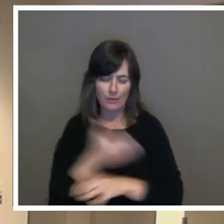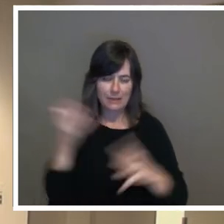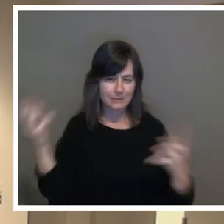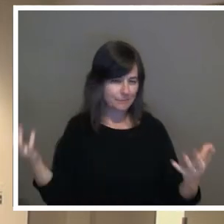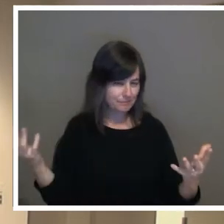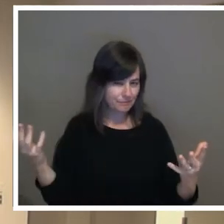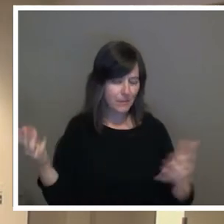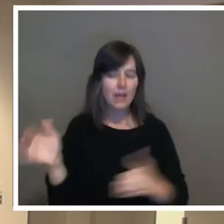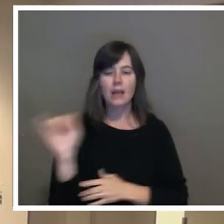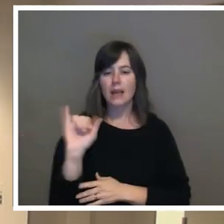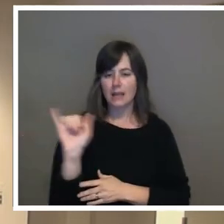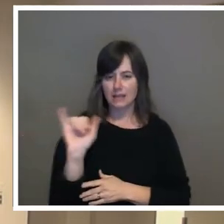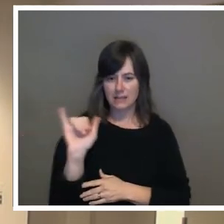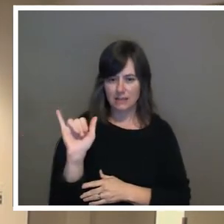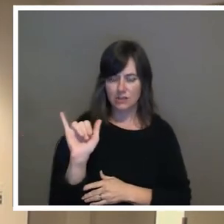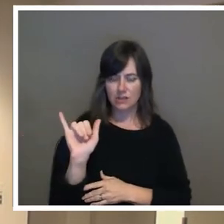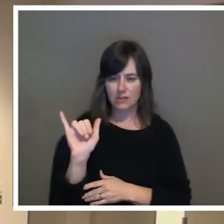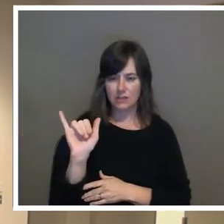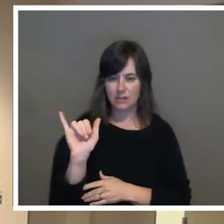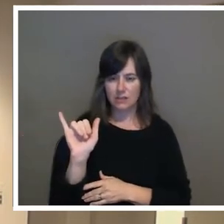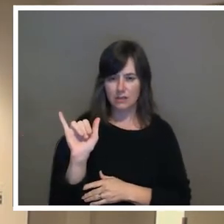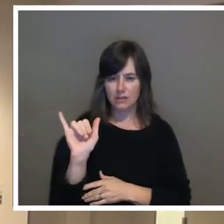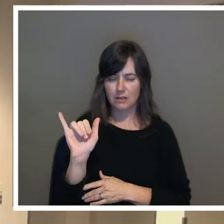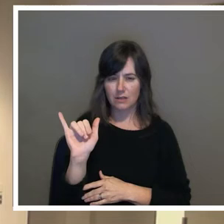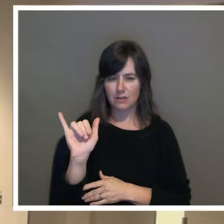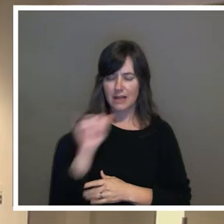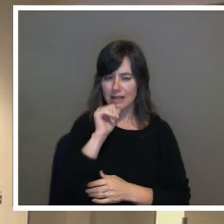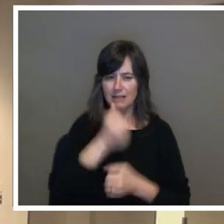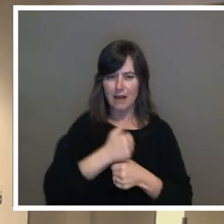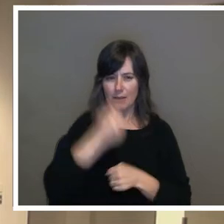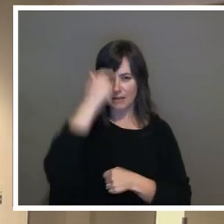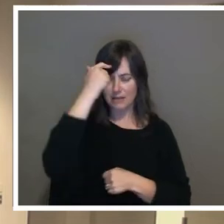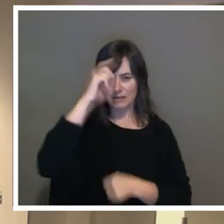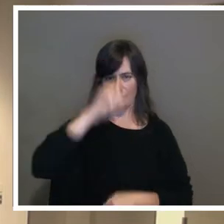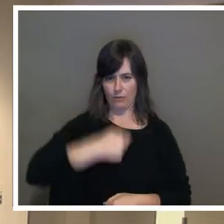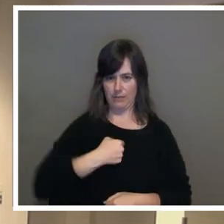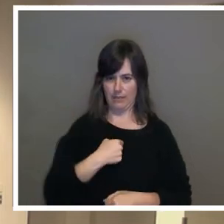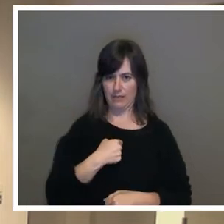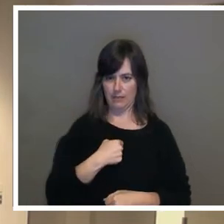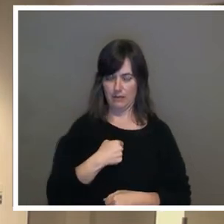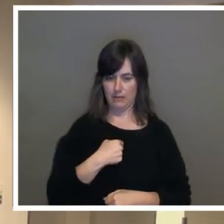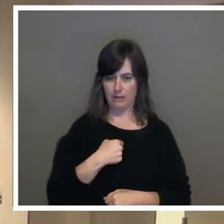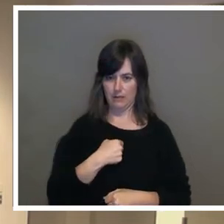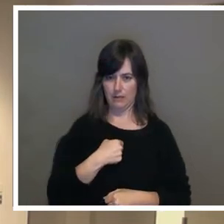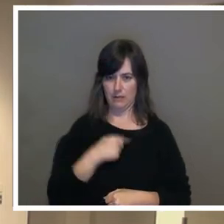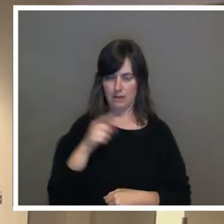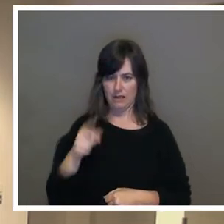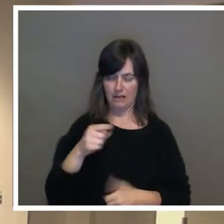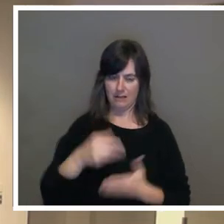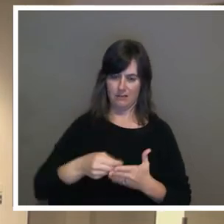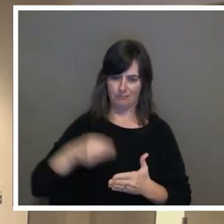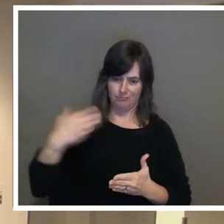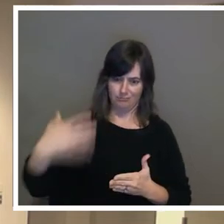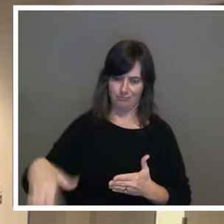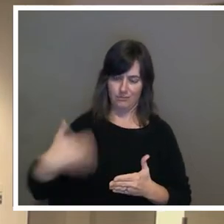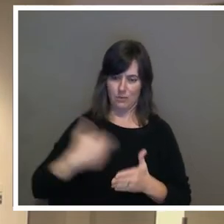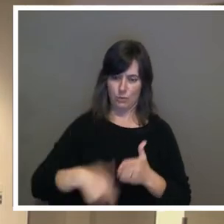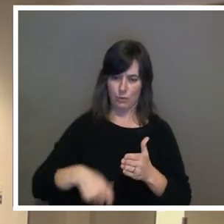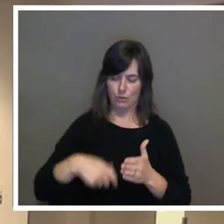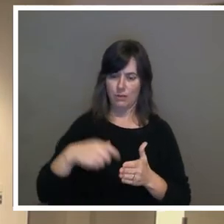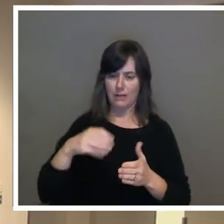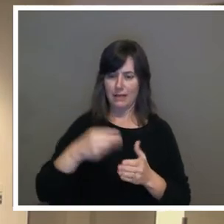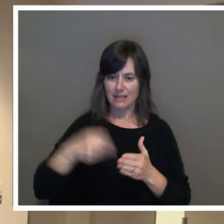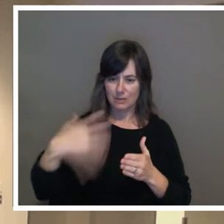it just doesn't make sense to me that this exorbitant expense accounts or expense